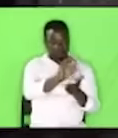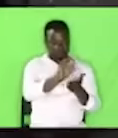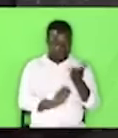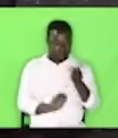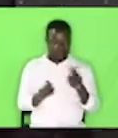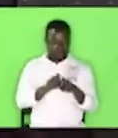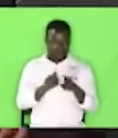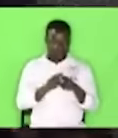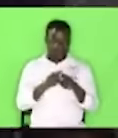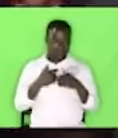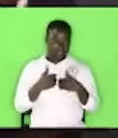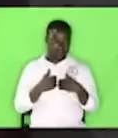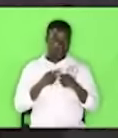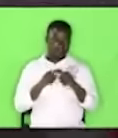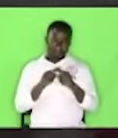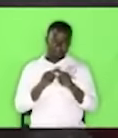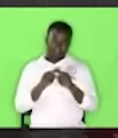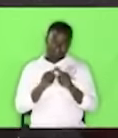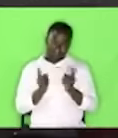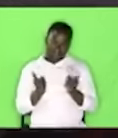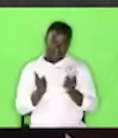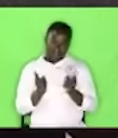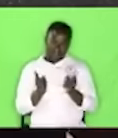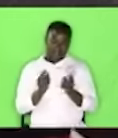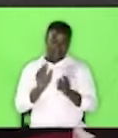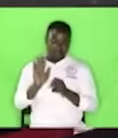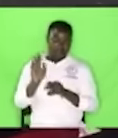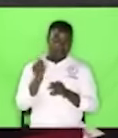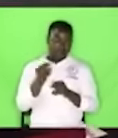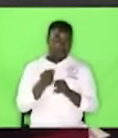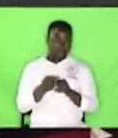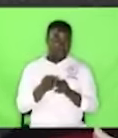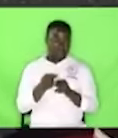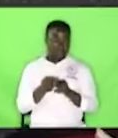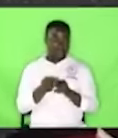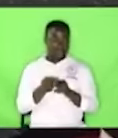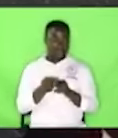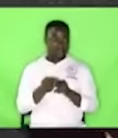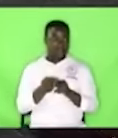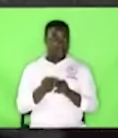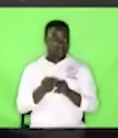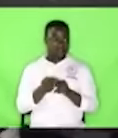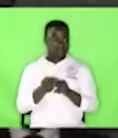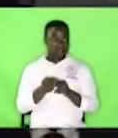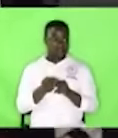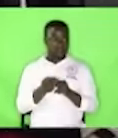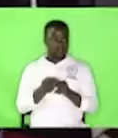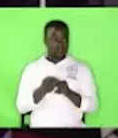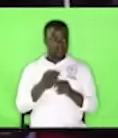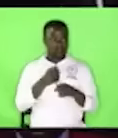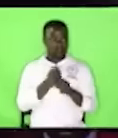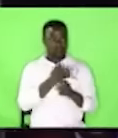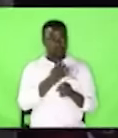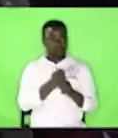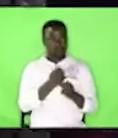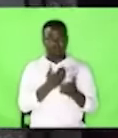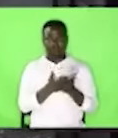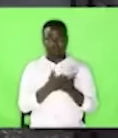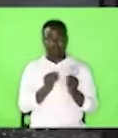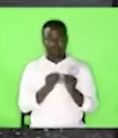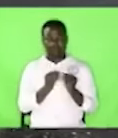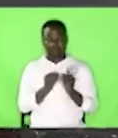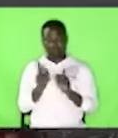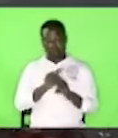But you see, their names fetch the money for them. People with great names,